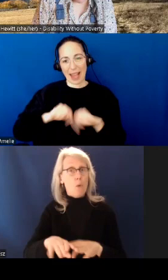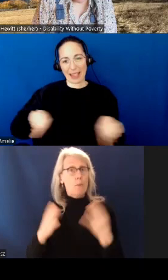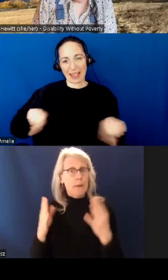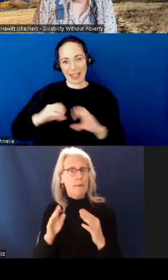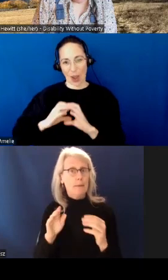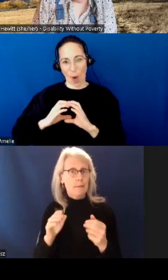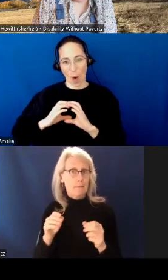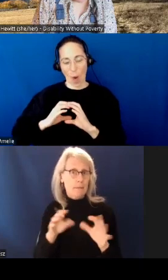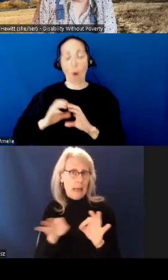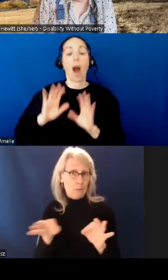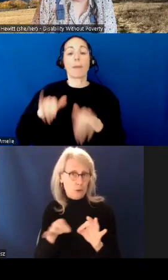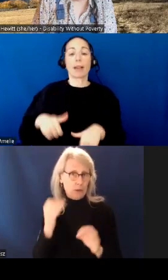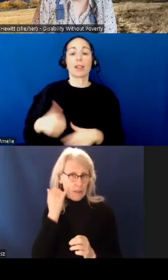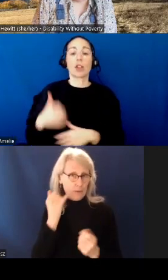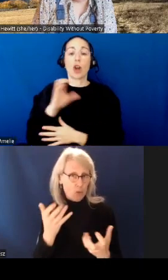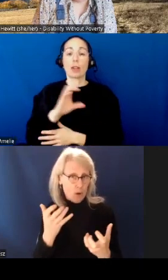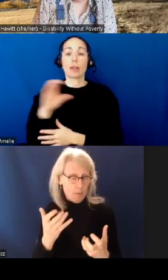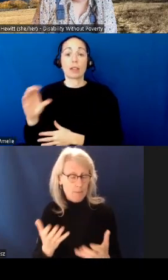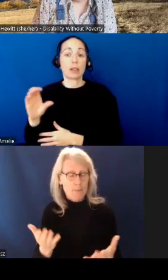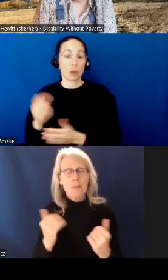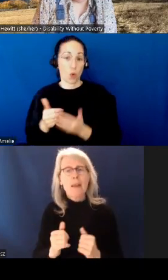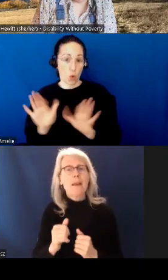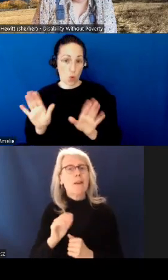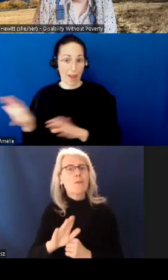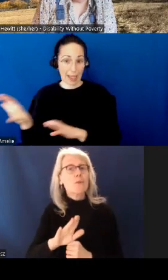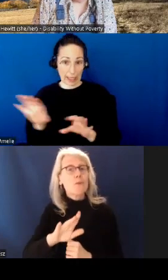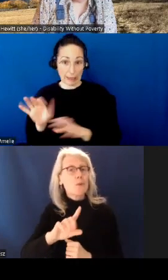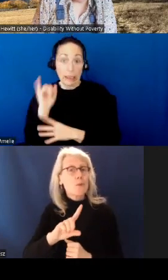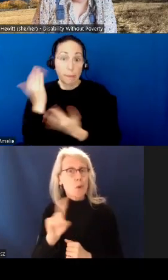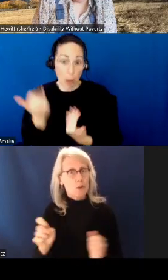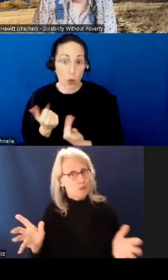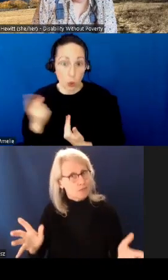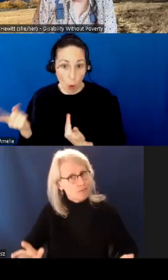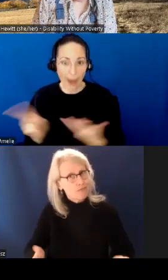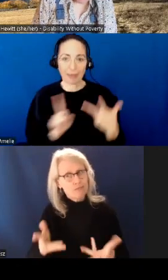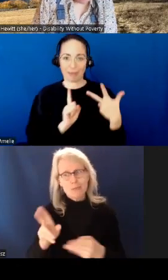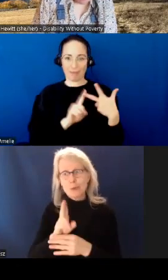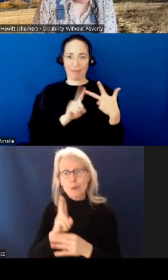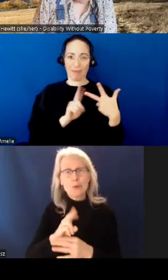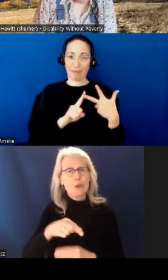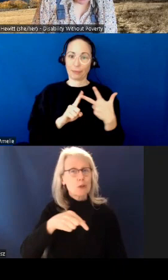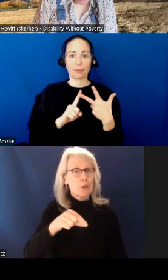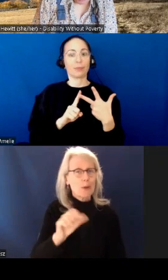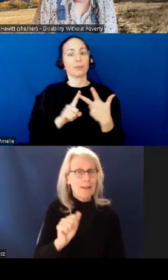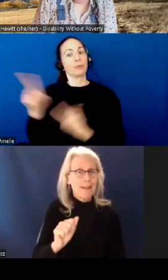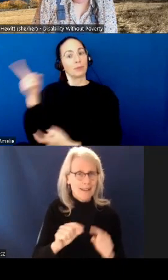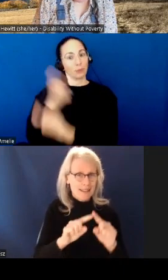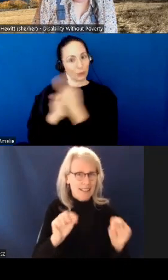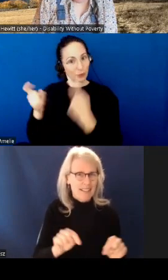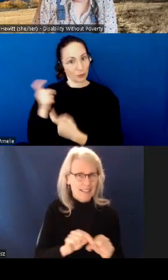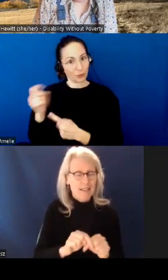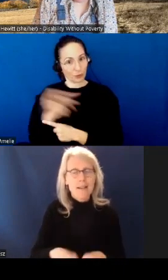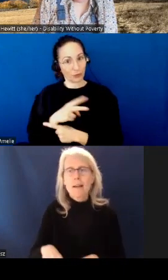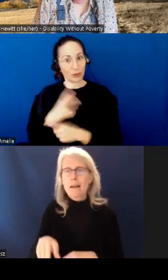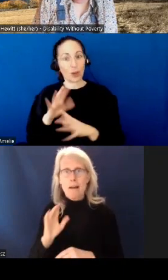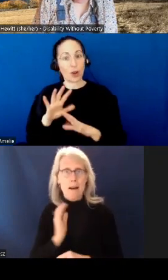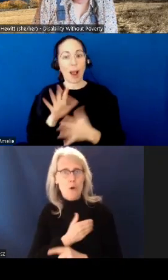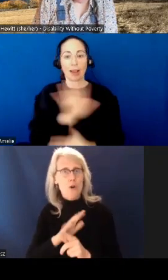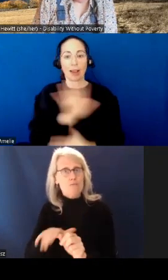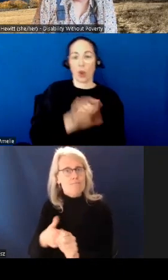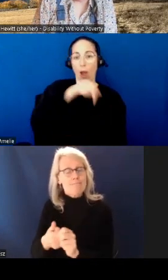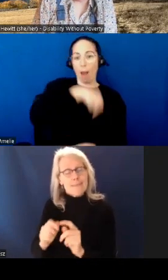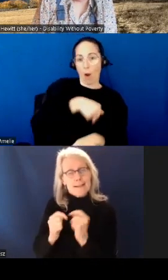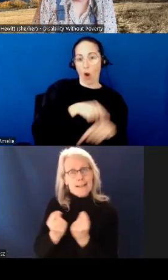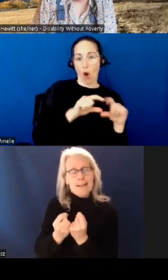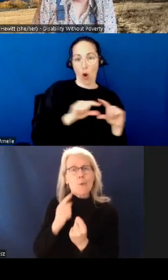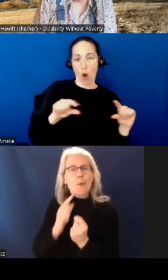finally, make sure to share your questions in the Q&A box. Our team members are on hand to help you with any